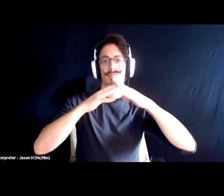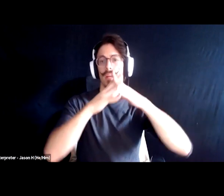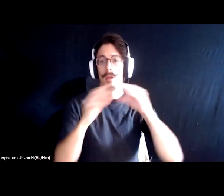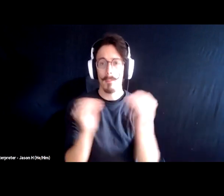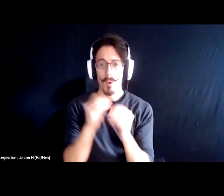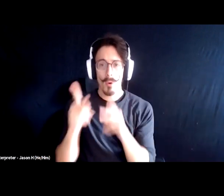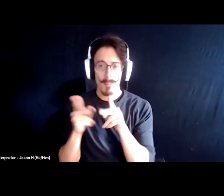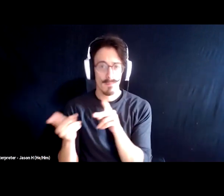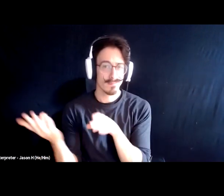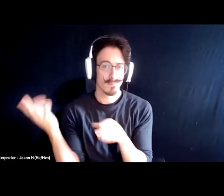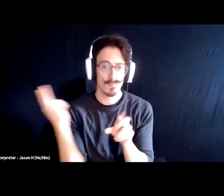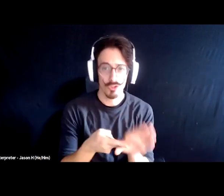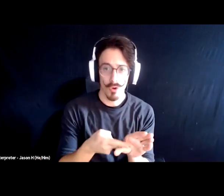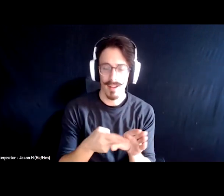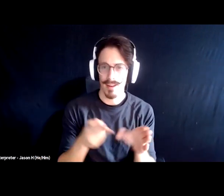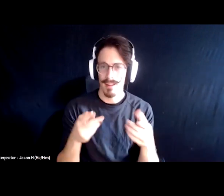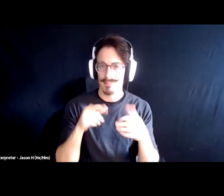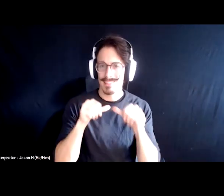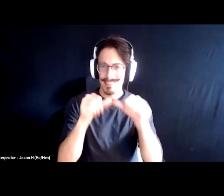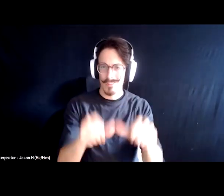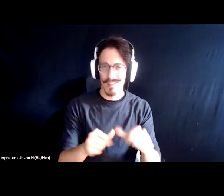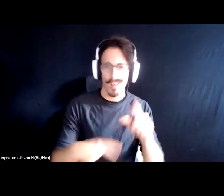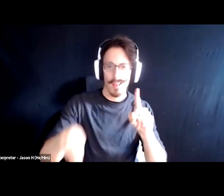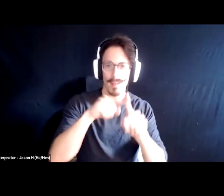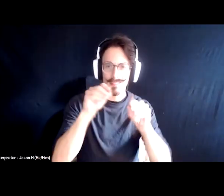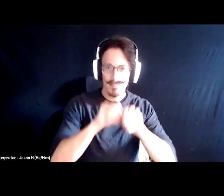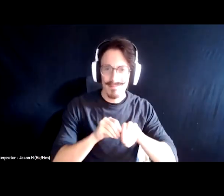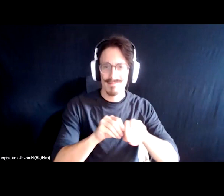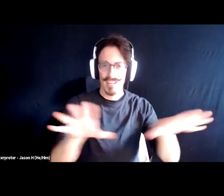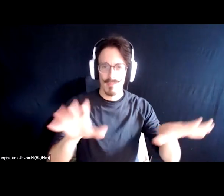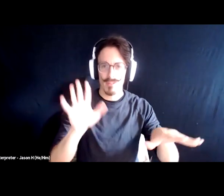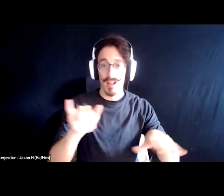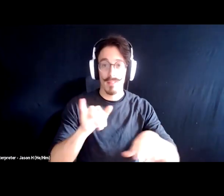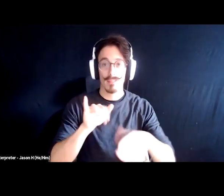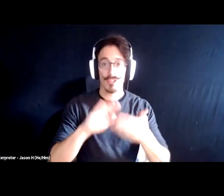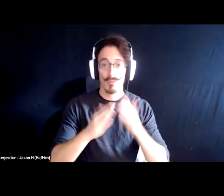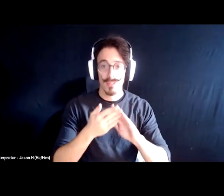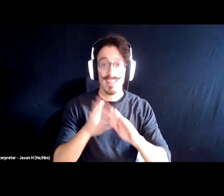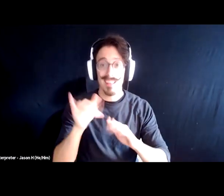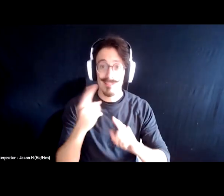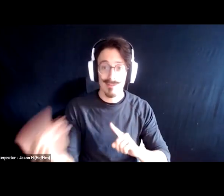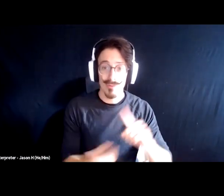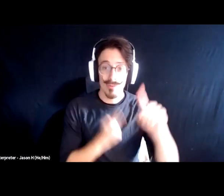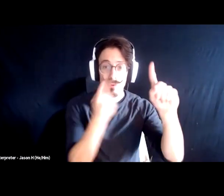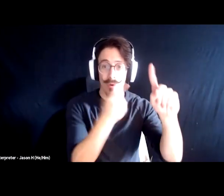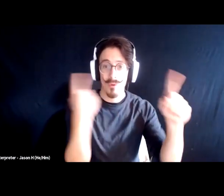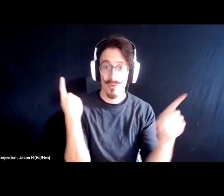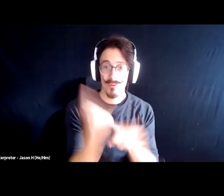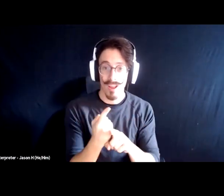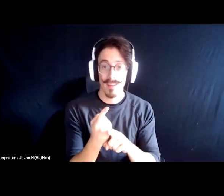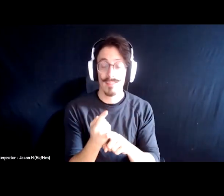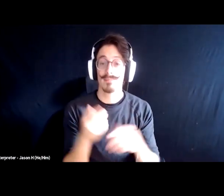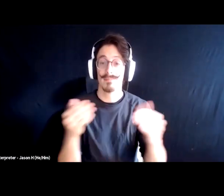just have that positive influence on the community, which is what we're reaching for. Right? So next,